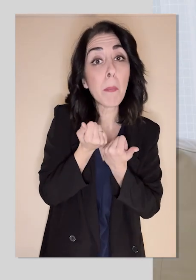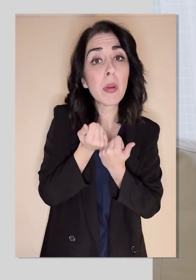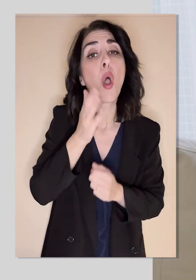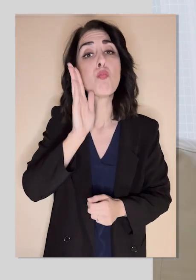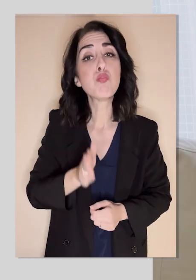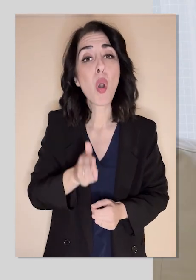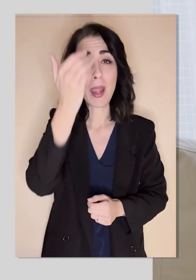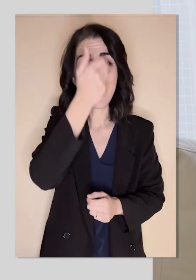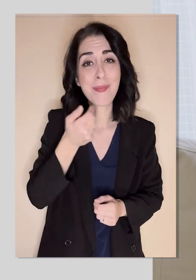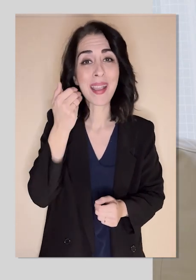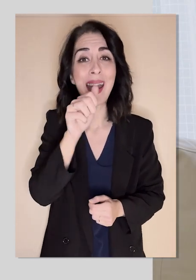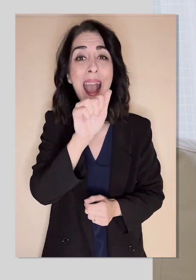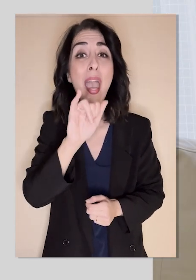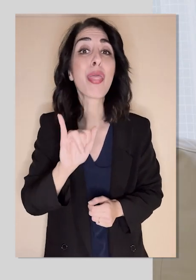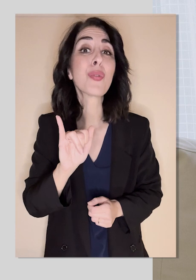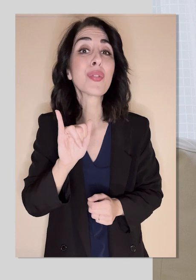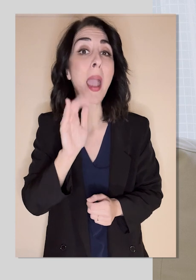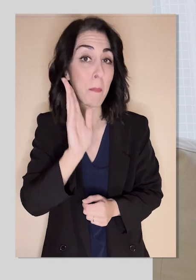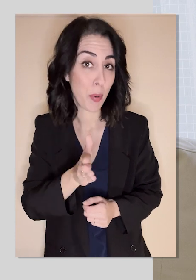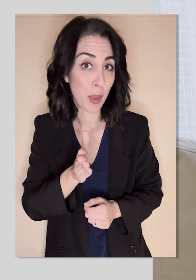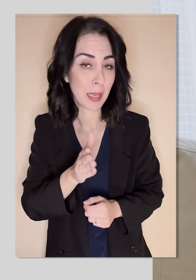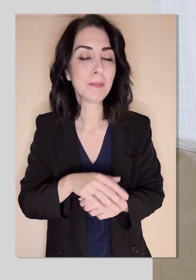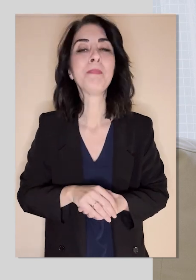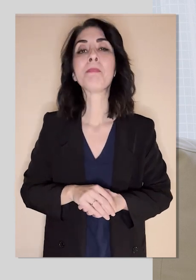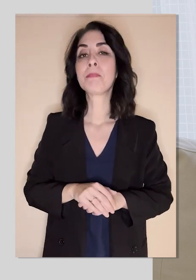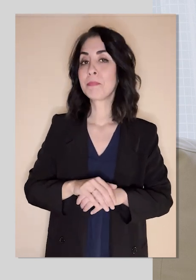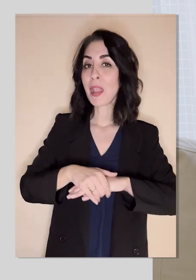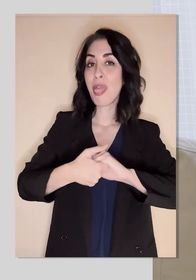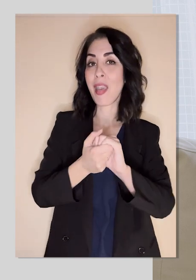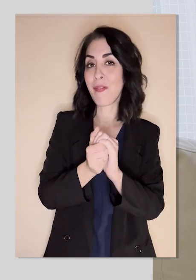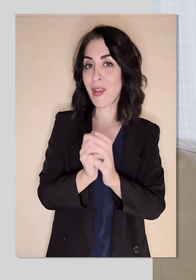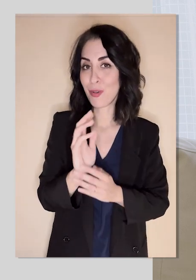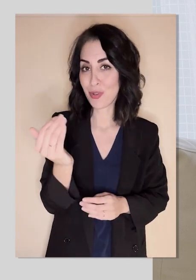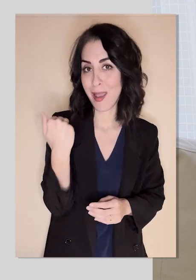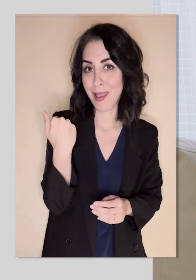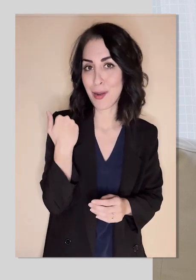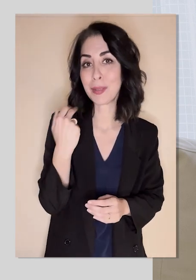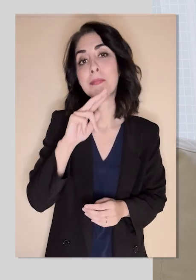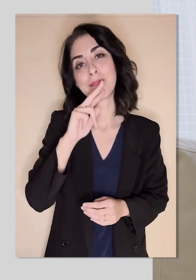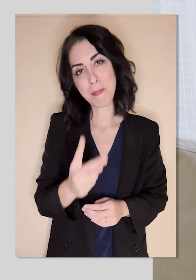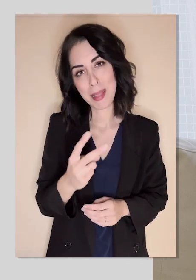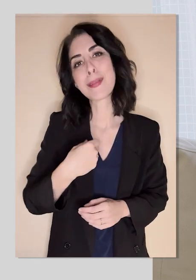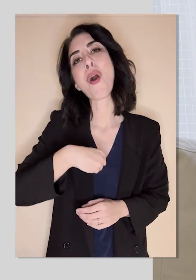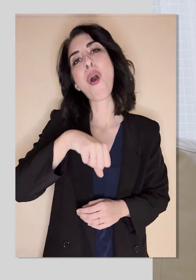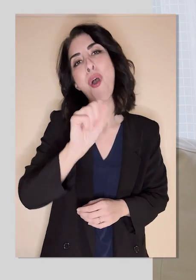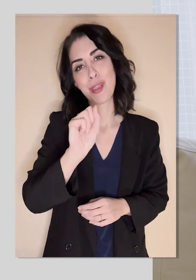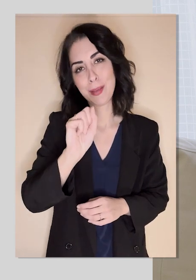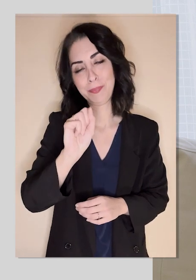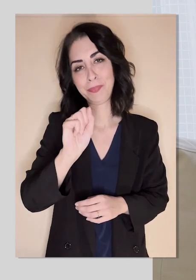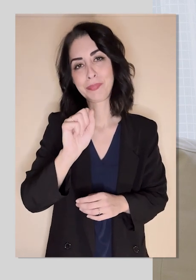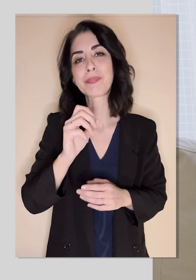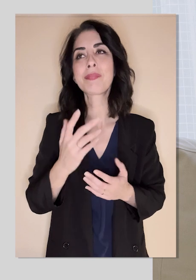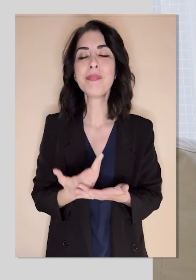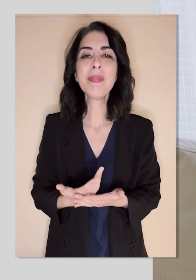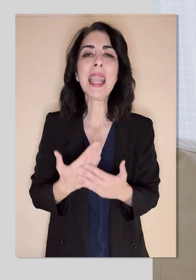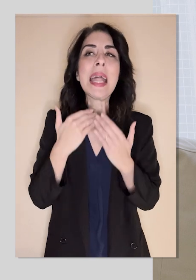question. I would say probably not. I'm not saying it's impossible if there's a strong